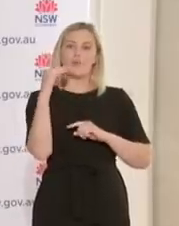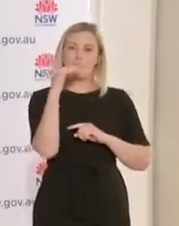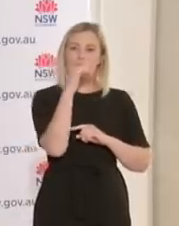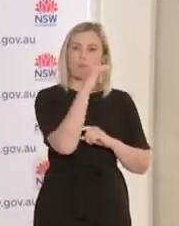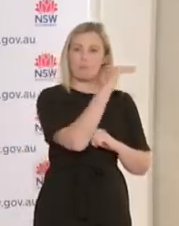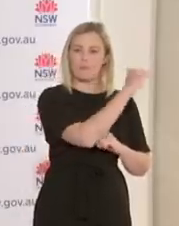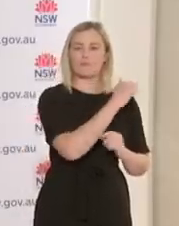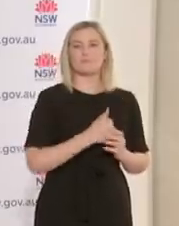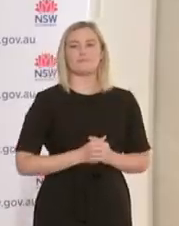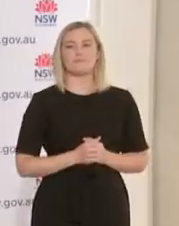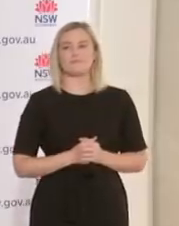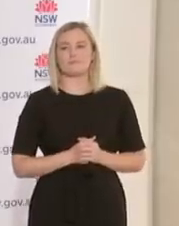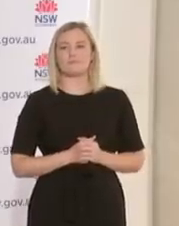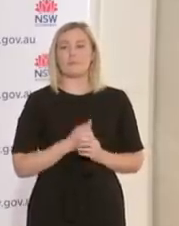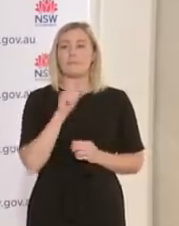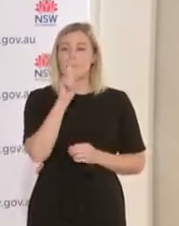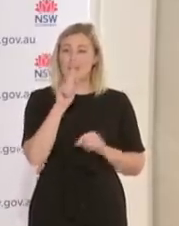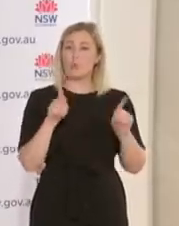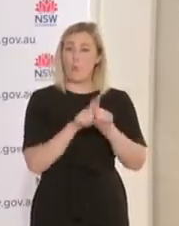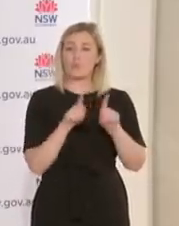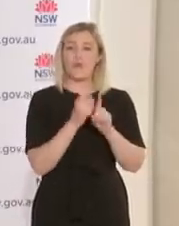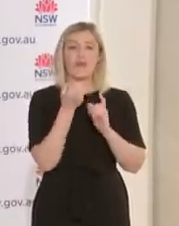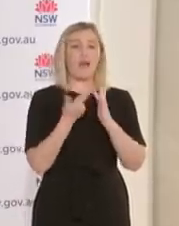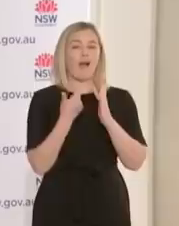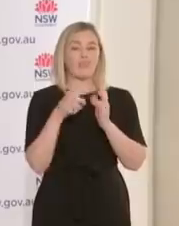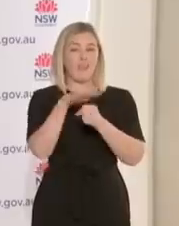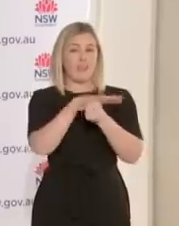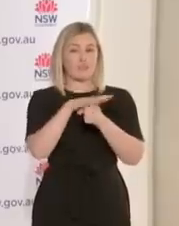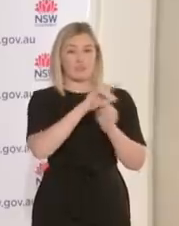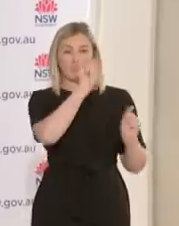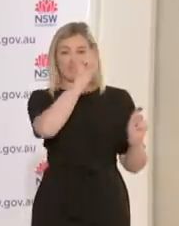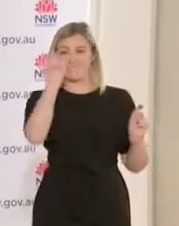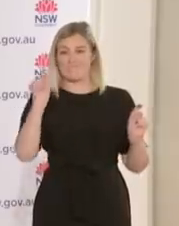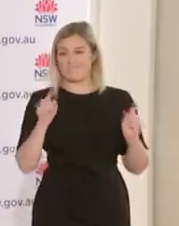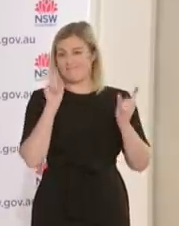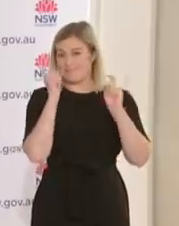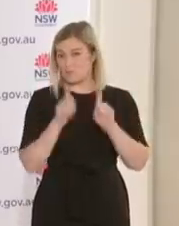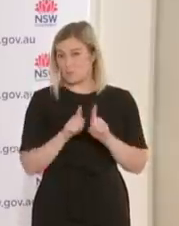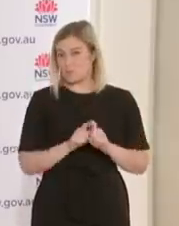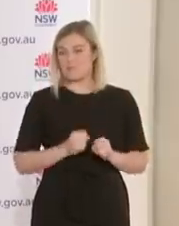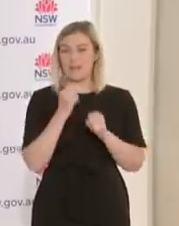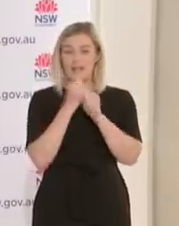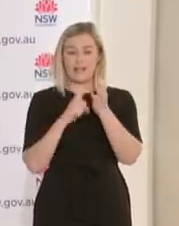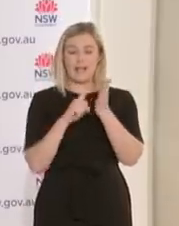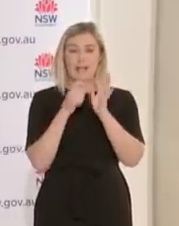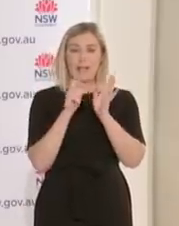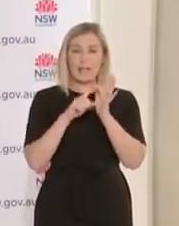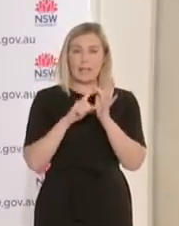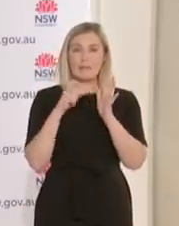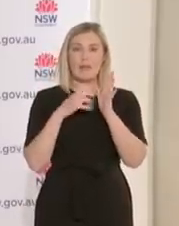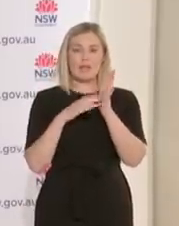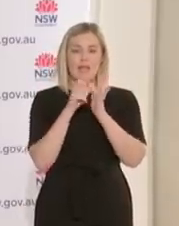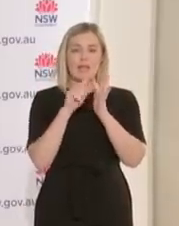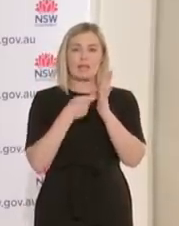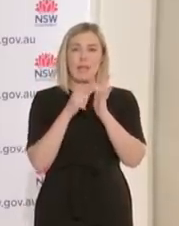turn seeing increases in cases outside those local government areas of concern. So in areas like Glebe and Camperdown, Redfern,